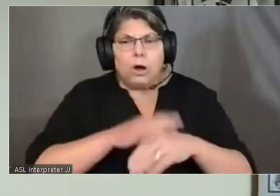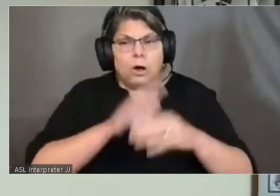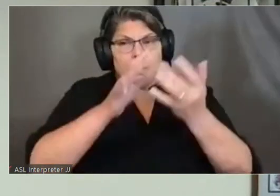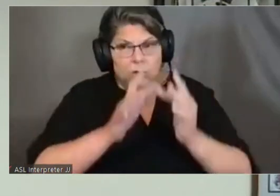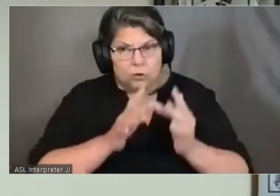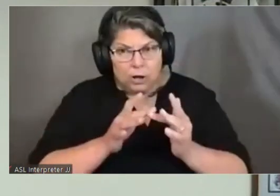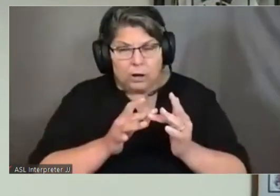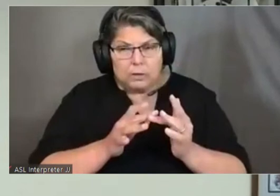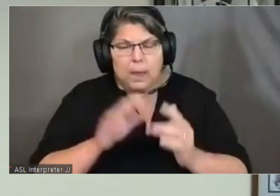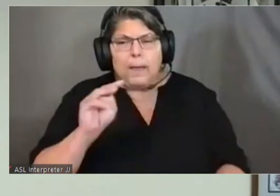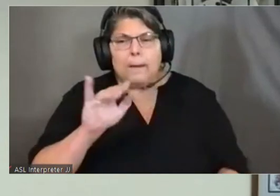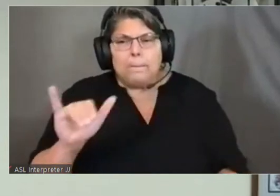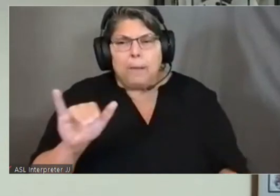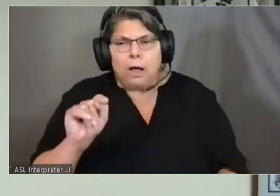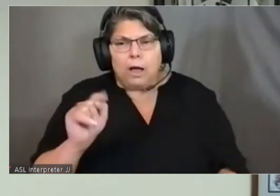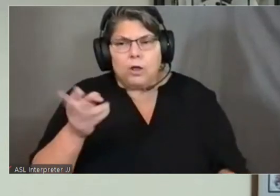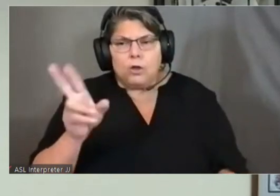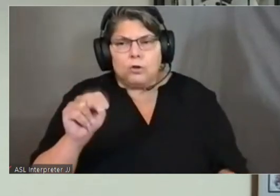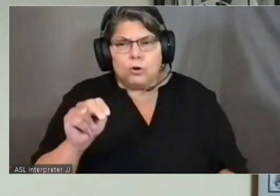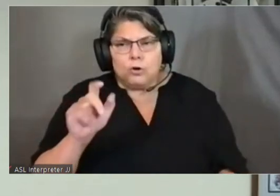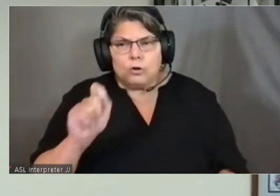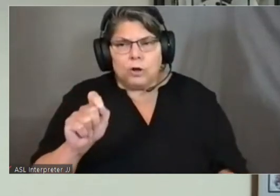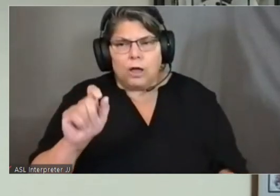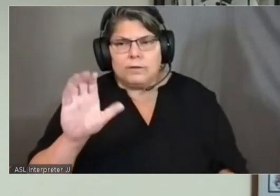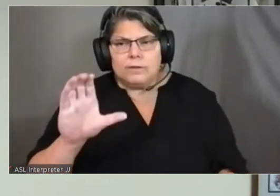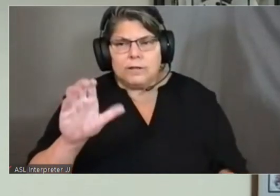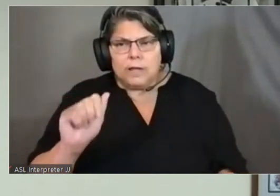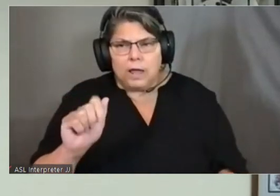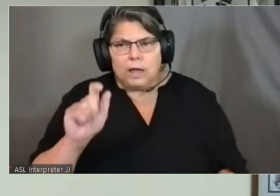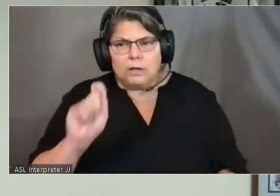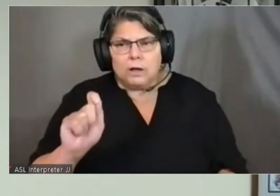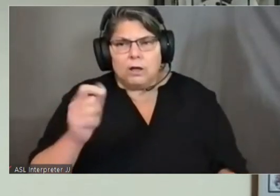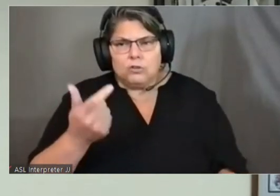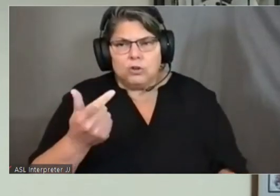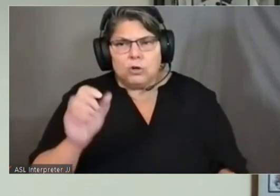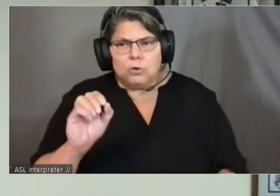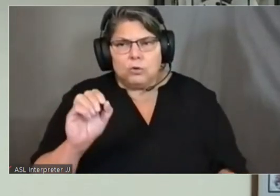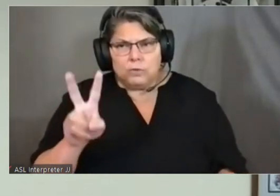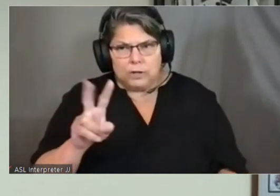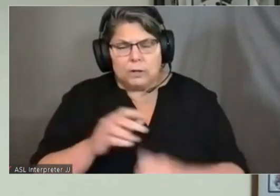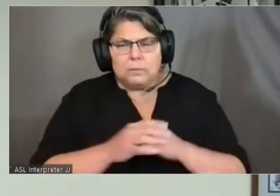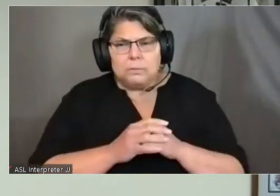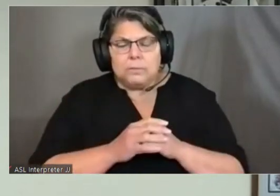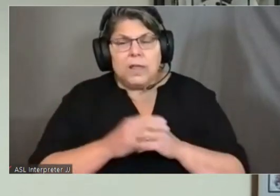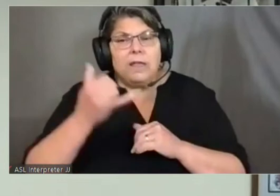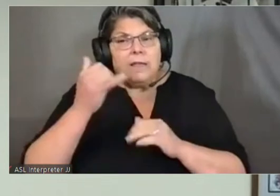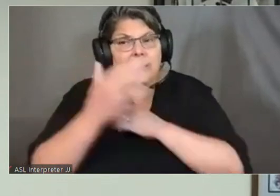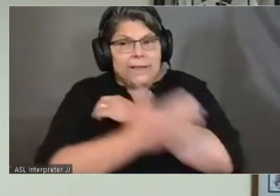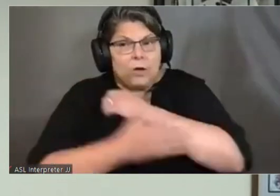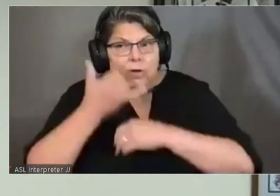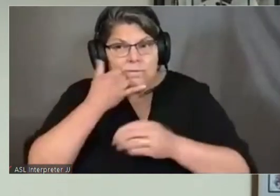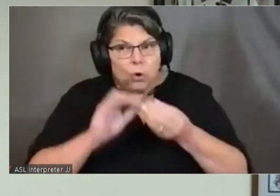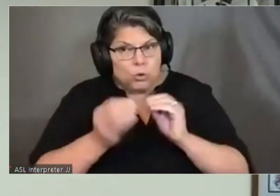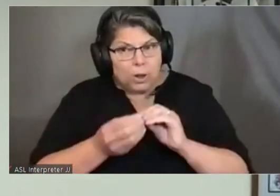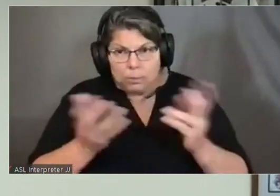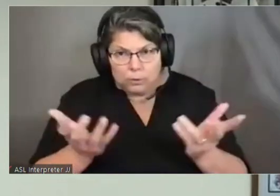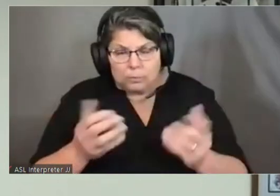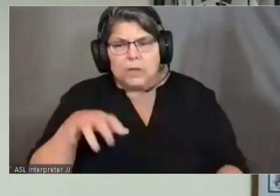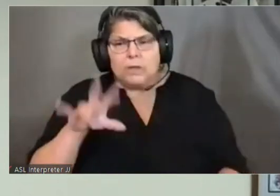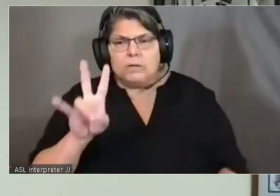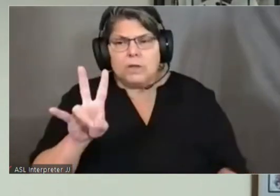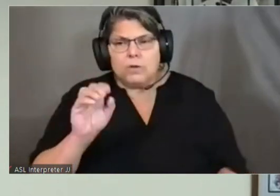to myturn.ca.gov. The county number to get help is 707